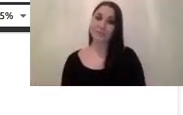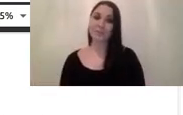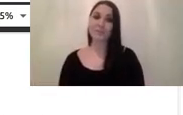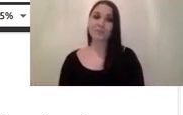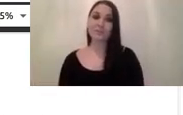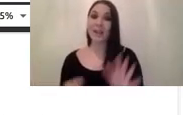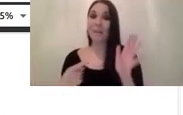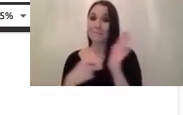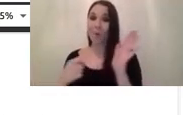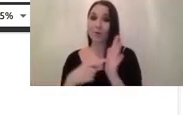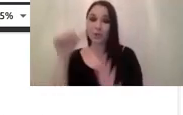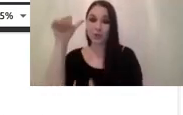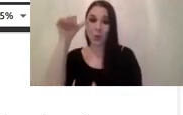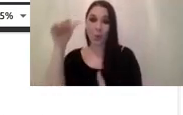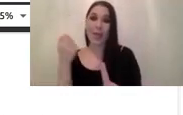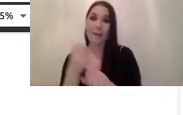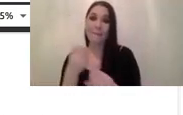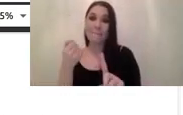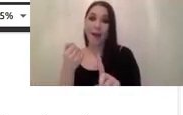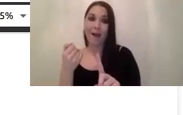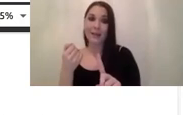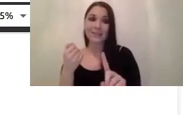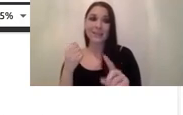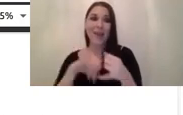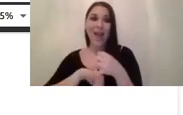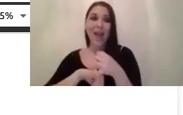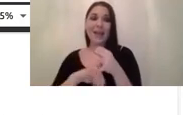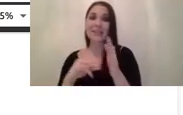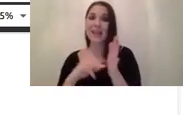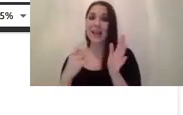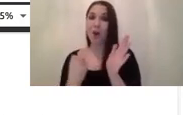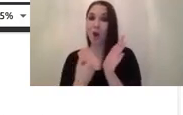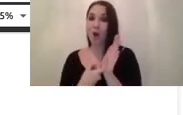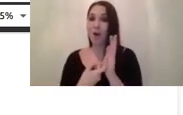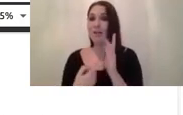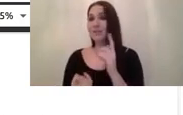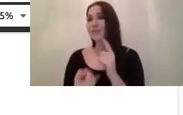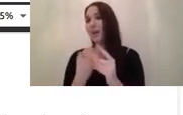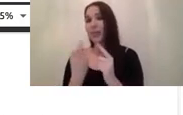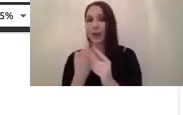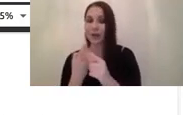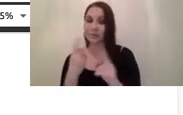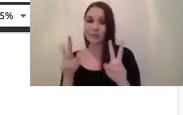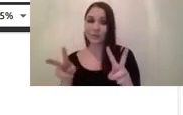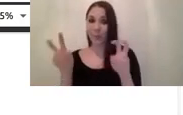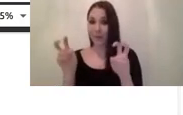the the impact of of the snr and other and other topics